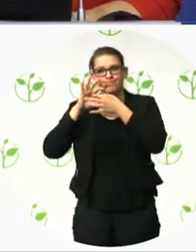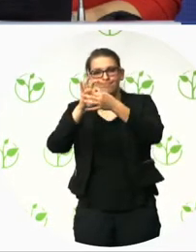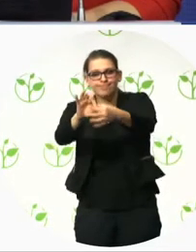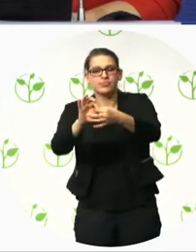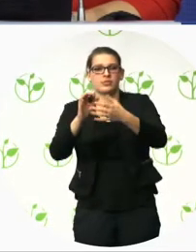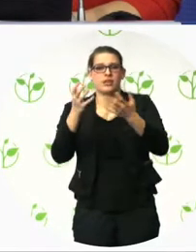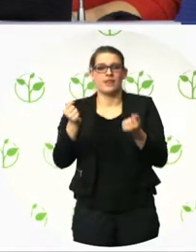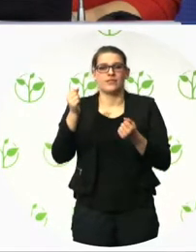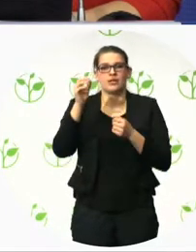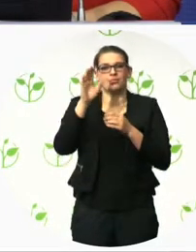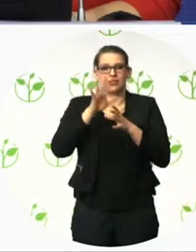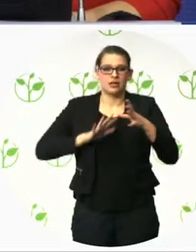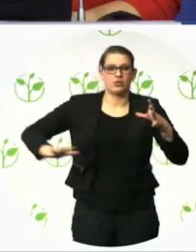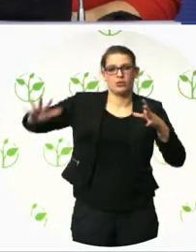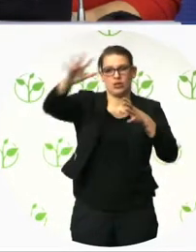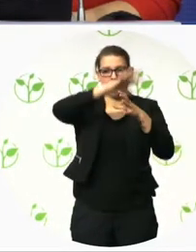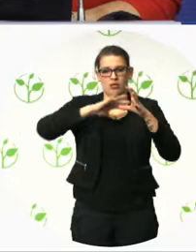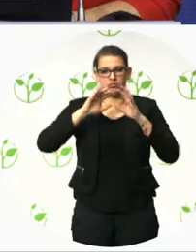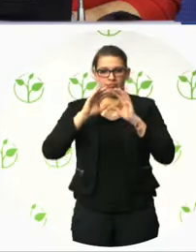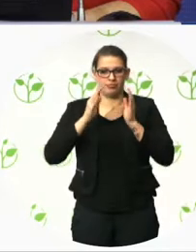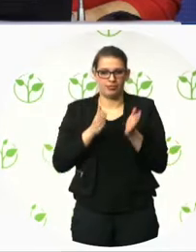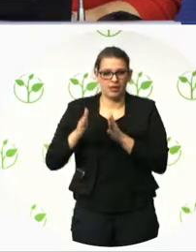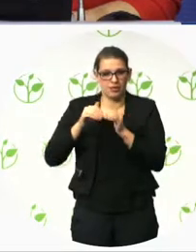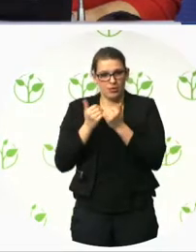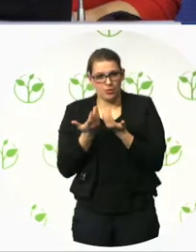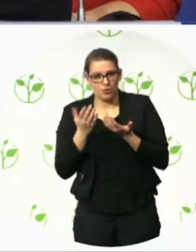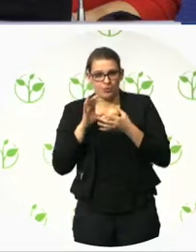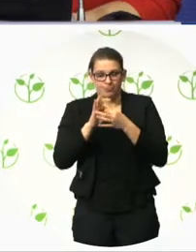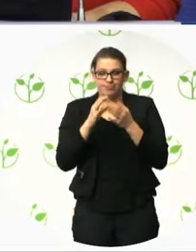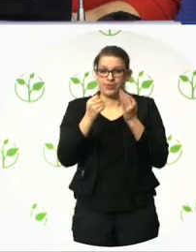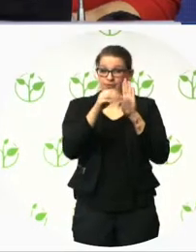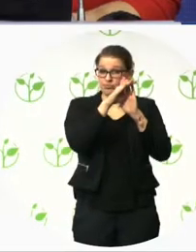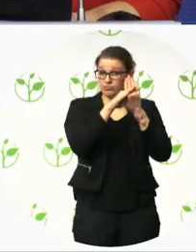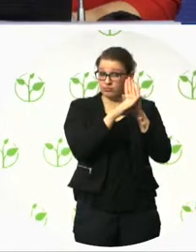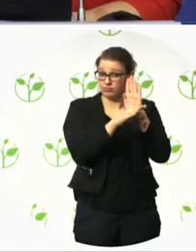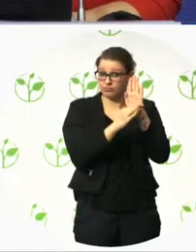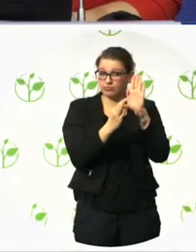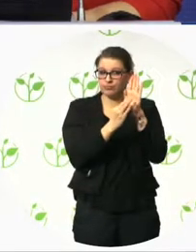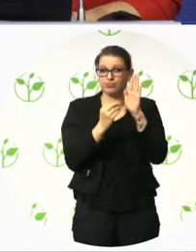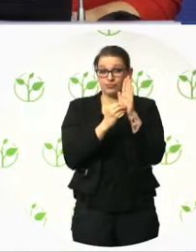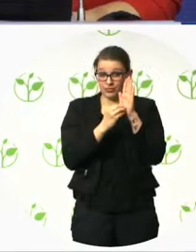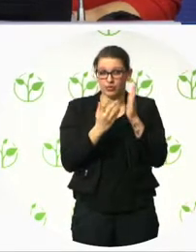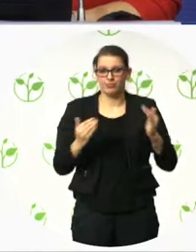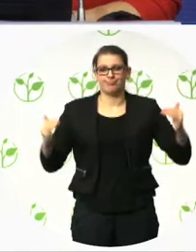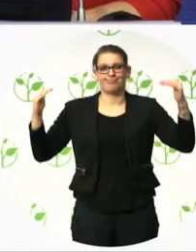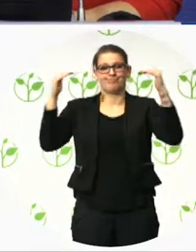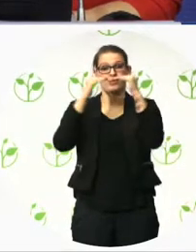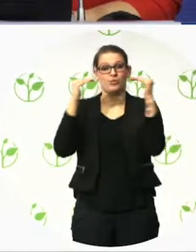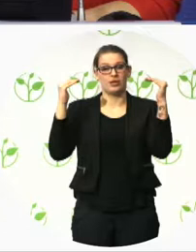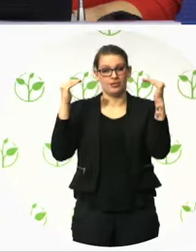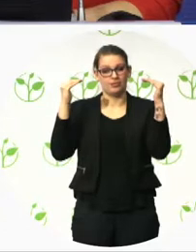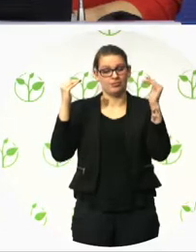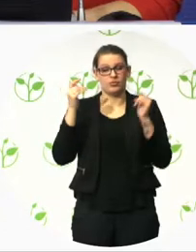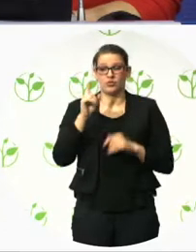equality and prohibition against discrimination for everybody. It's the Planning and Building Act